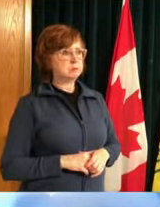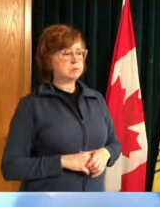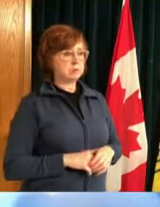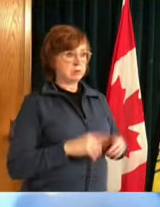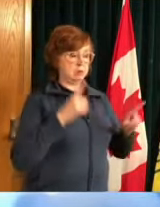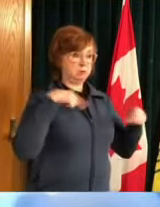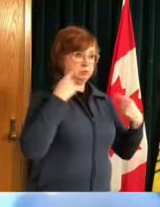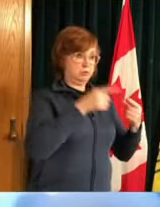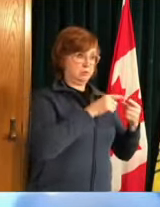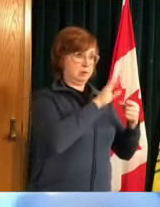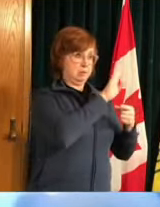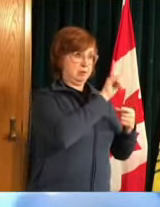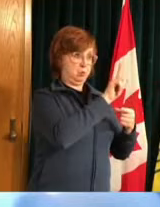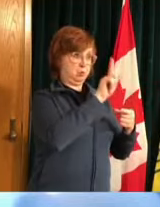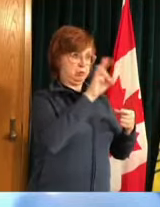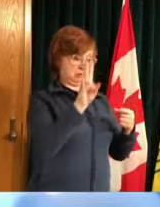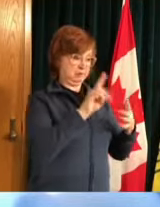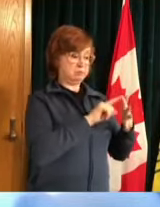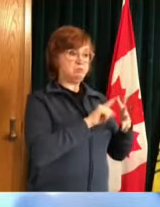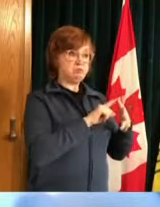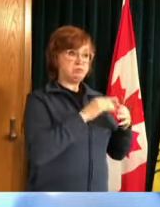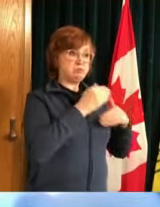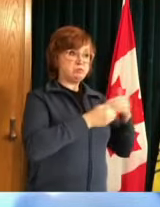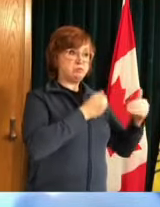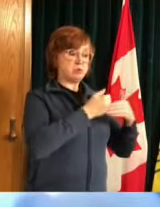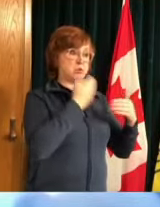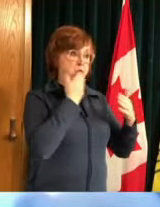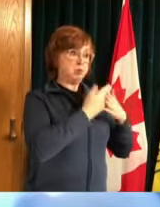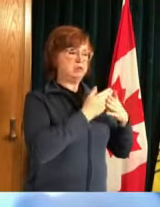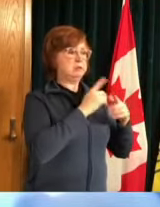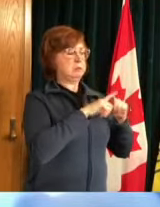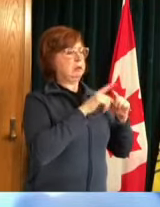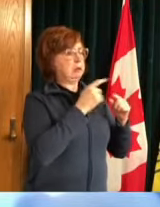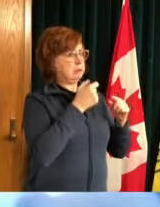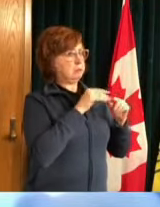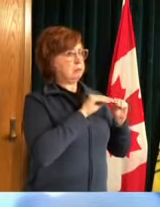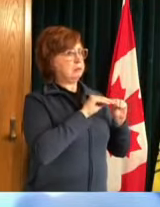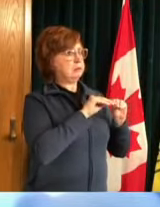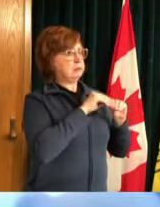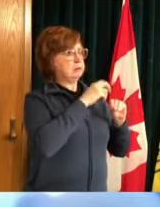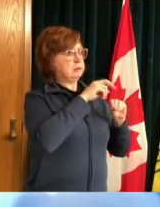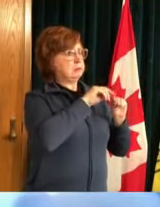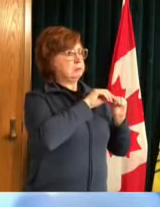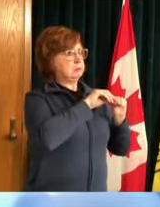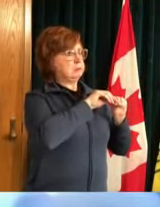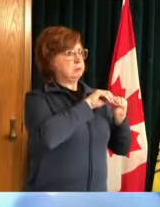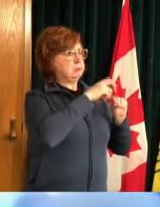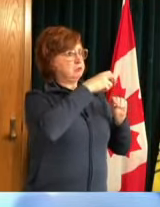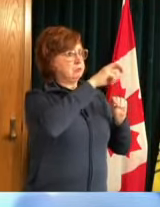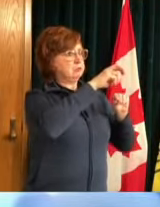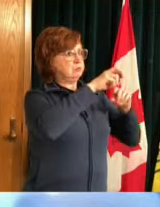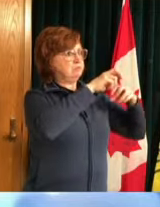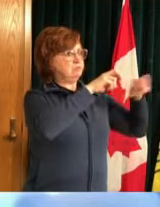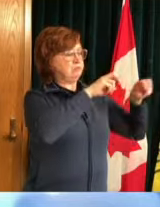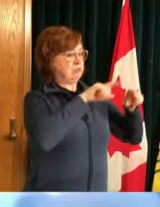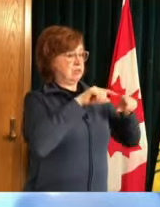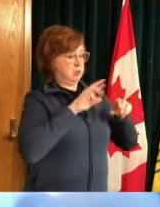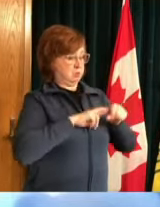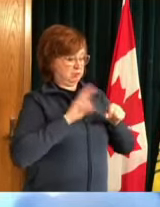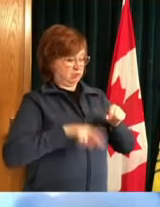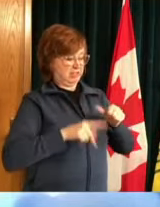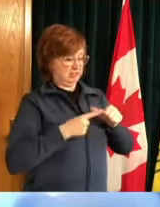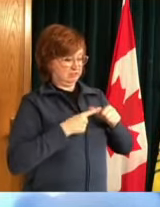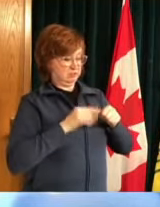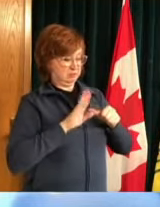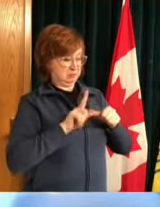up north from uh in regina to you know saskatoon and points north but for the time being it's primarily in regina and